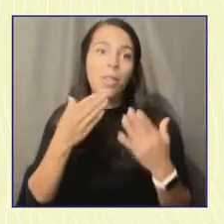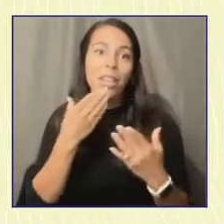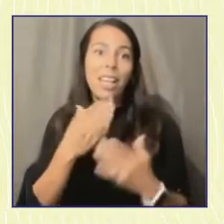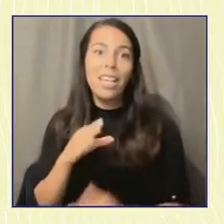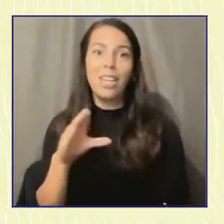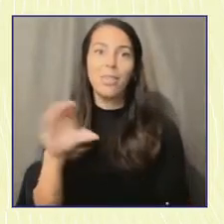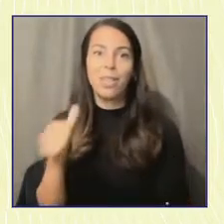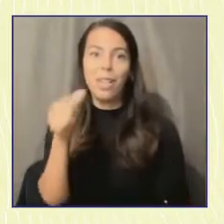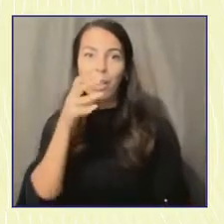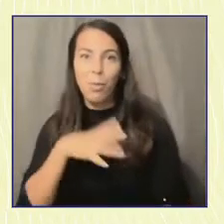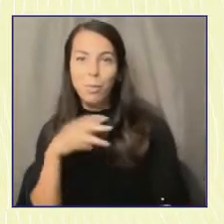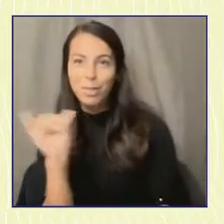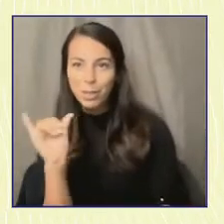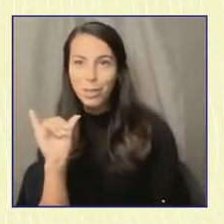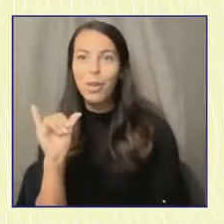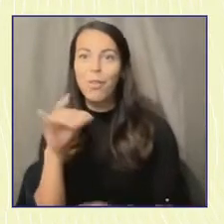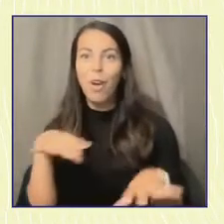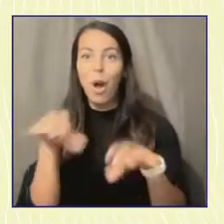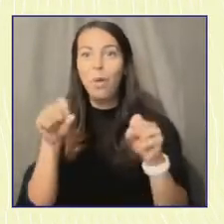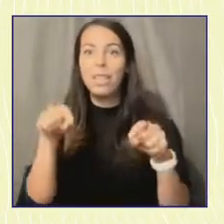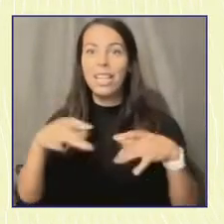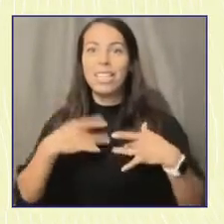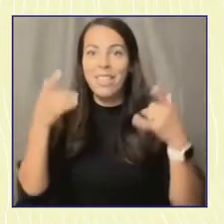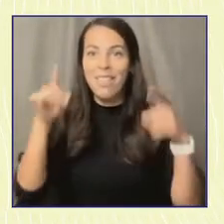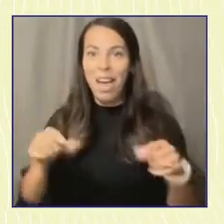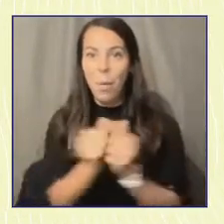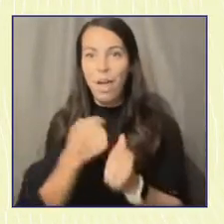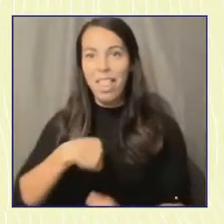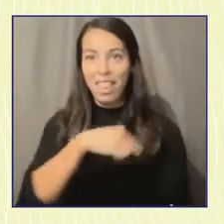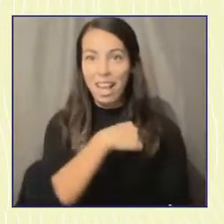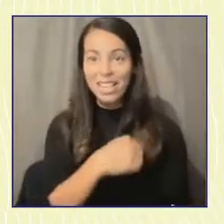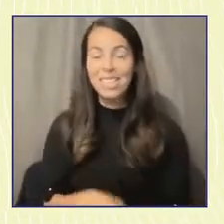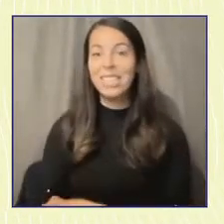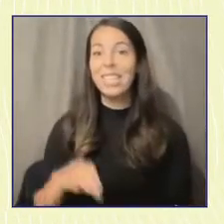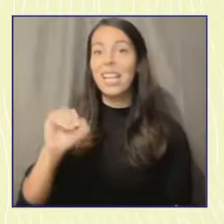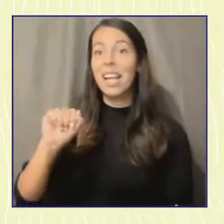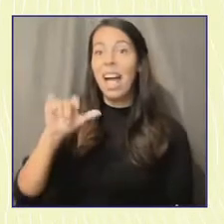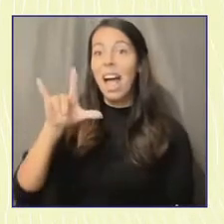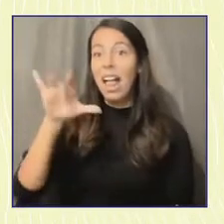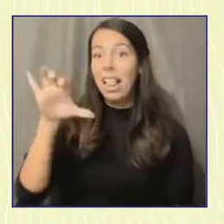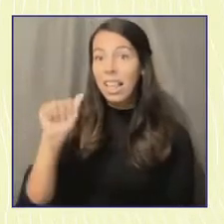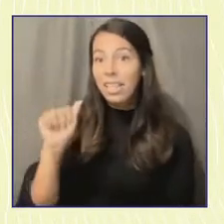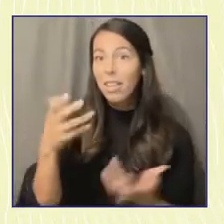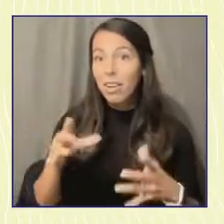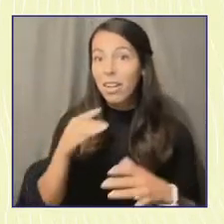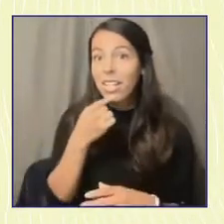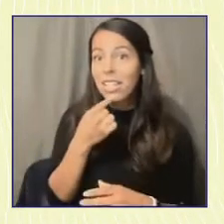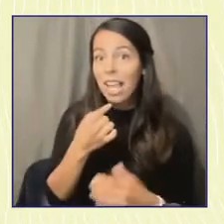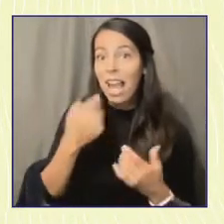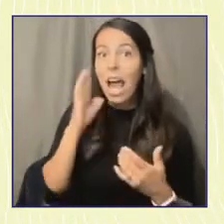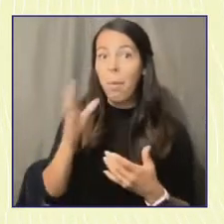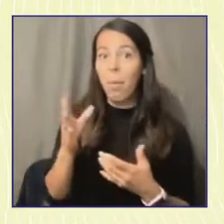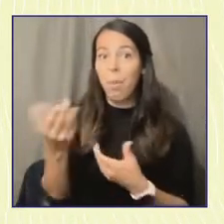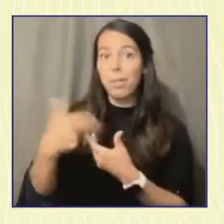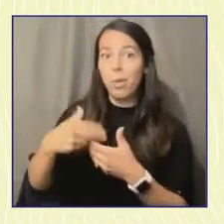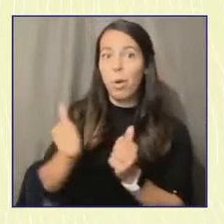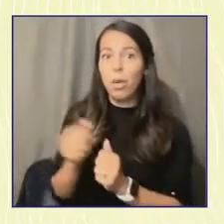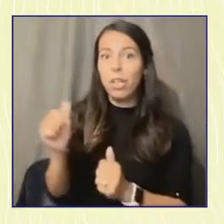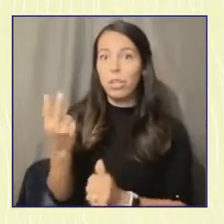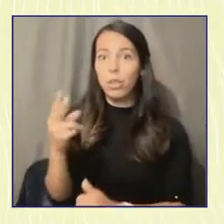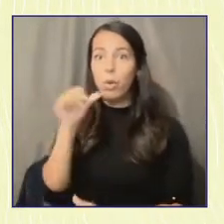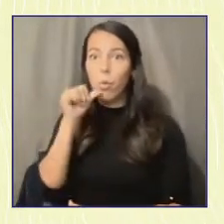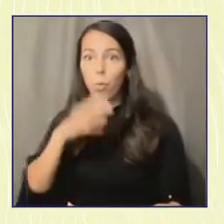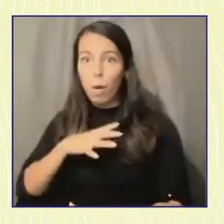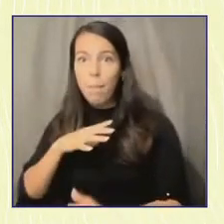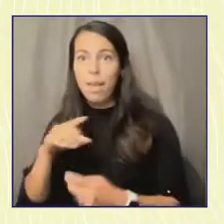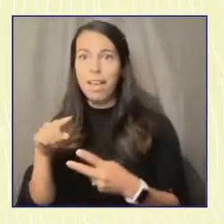Vogue for co-hosting this event with us. As Alicia said, I'll be joined by my two co-authors, Noria Hyatt, Senior Researcher,